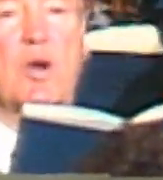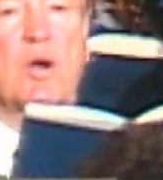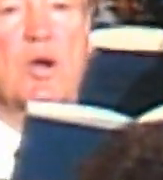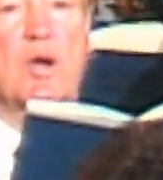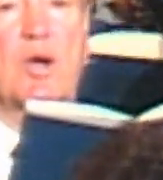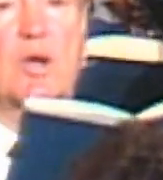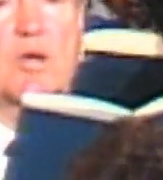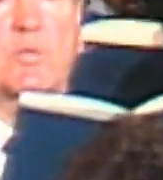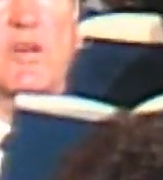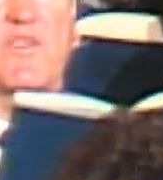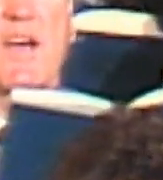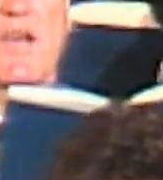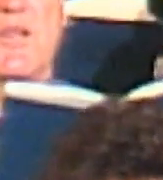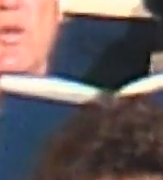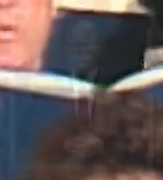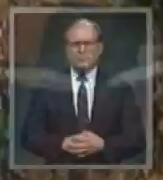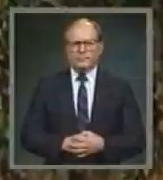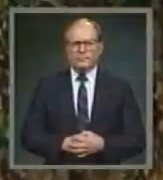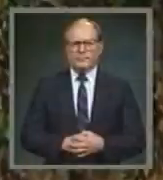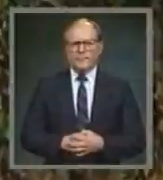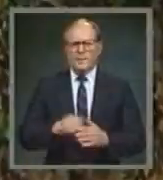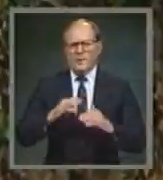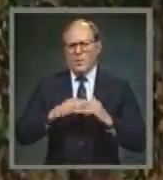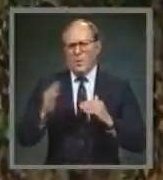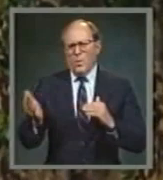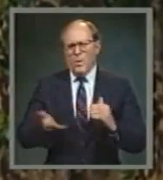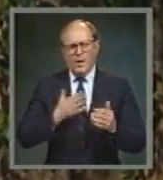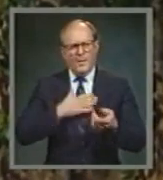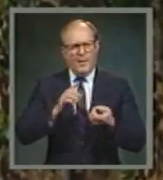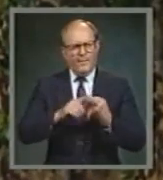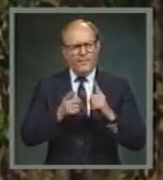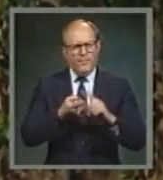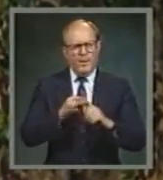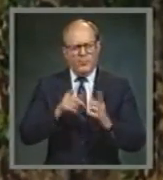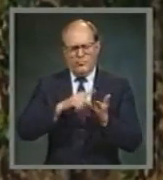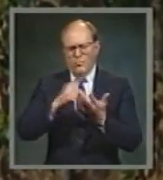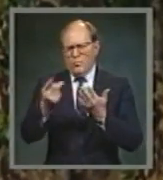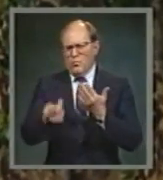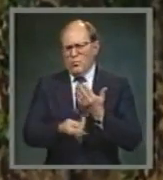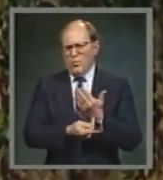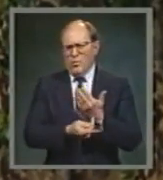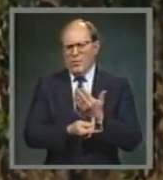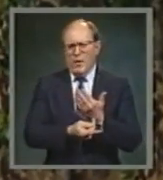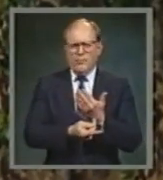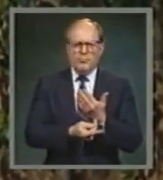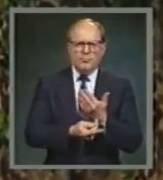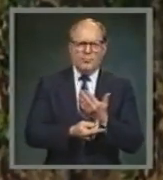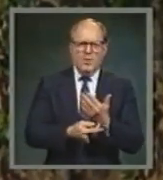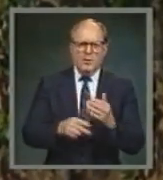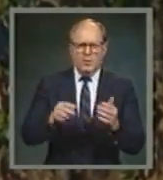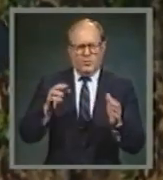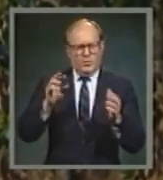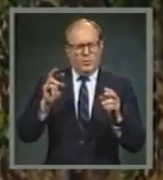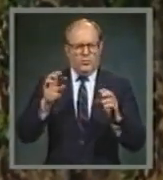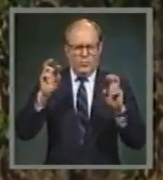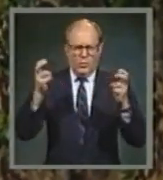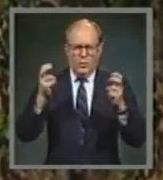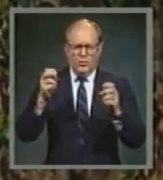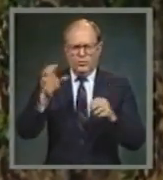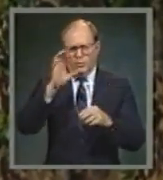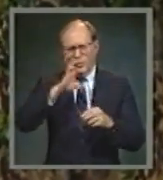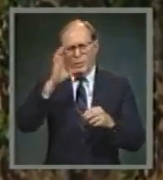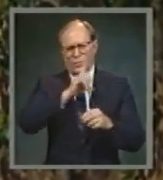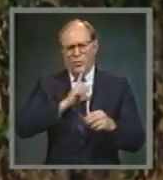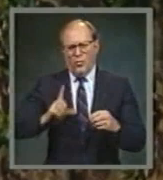with Mac Lyon. Welcome, my friend, to our program devoted to a study of the Bible, In Search of the Lord's